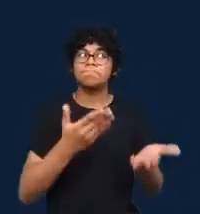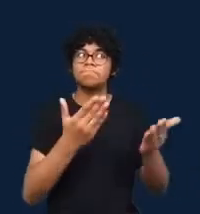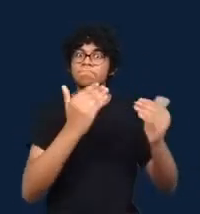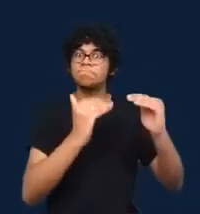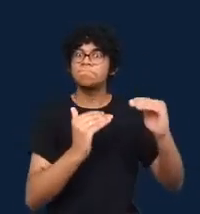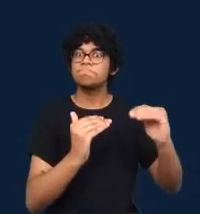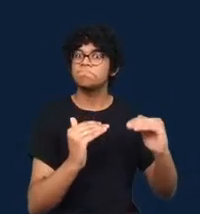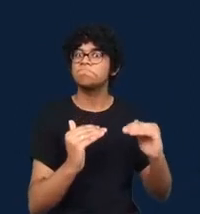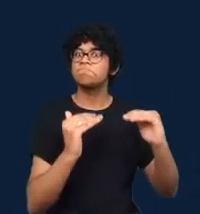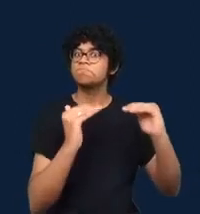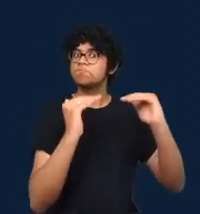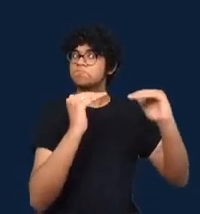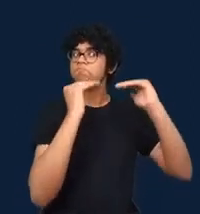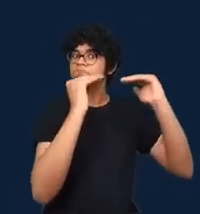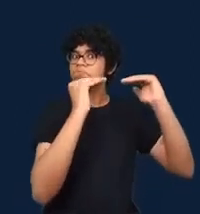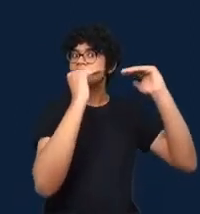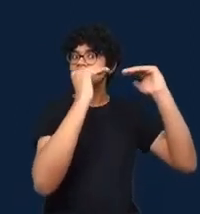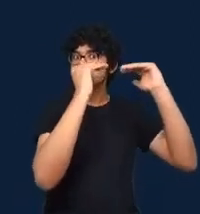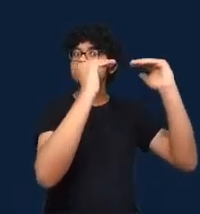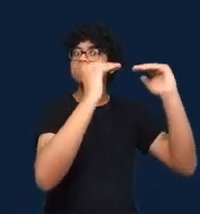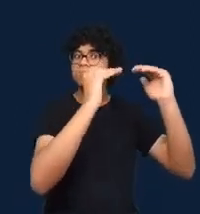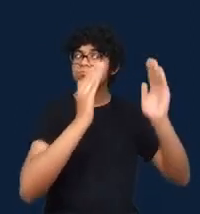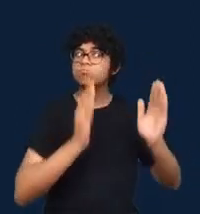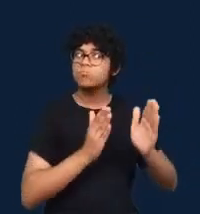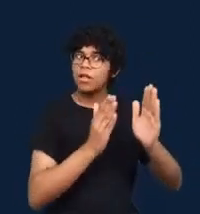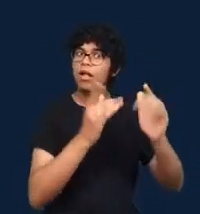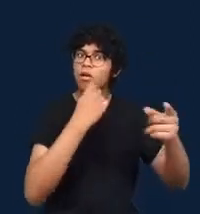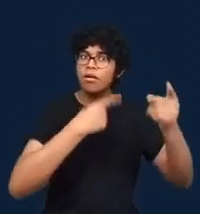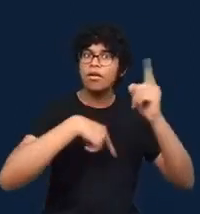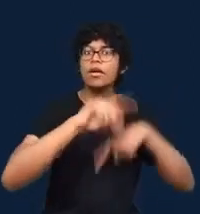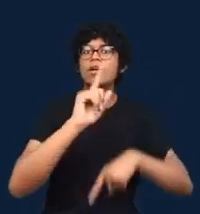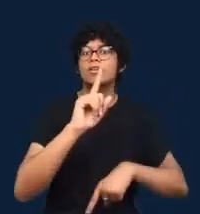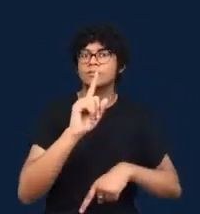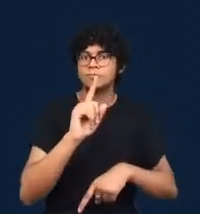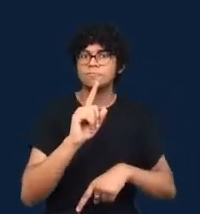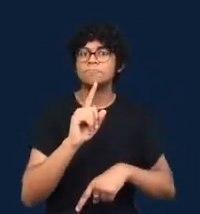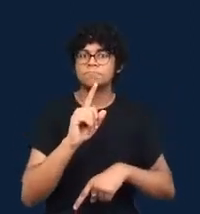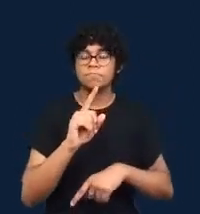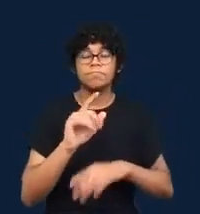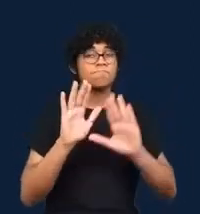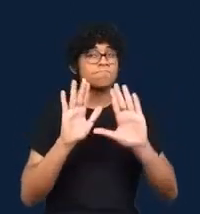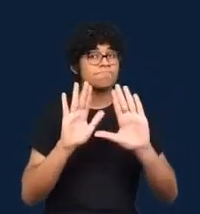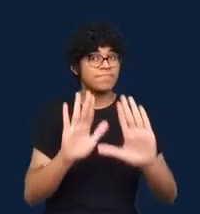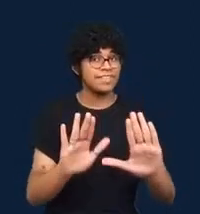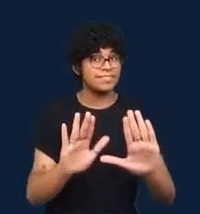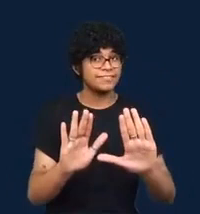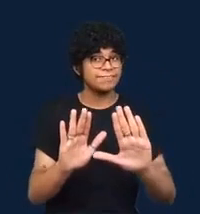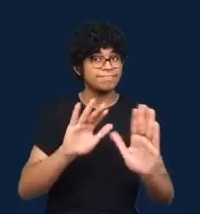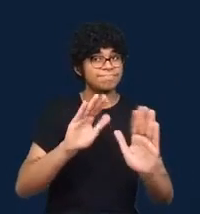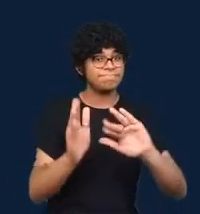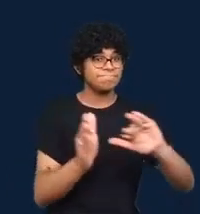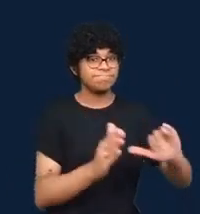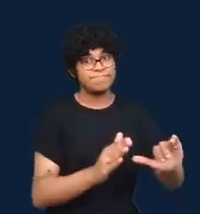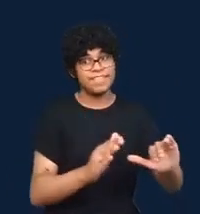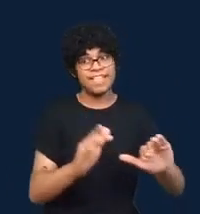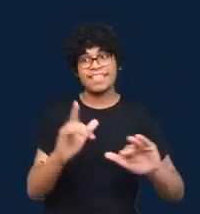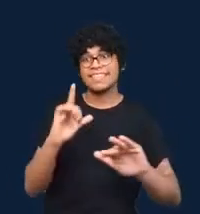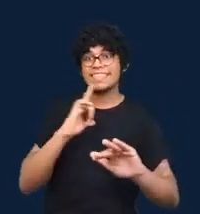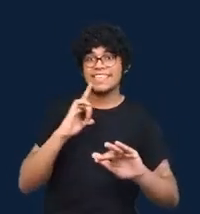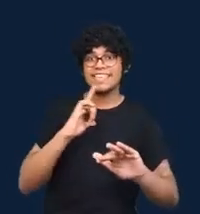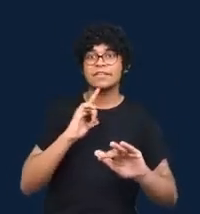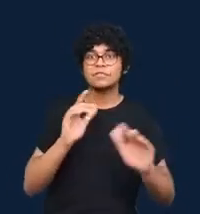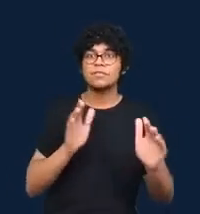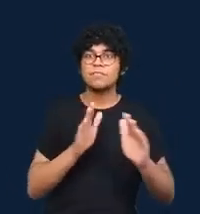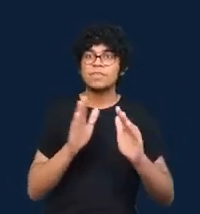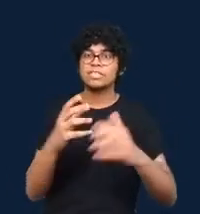There is also a positivist orientation in the field. So what does positivism